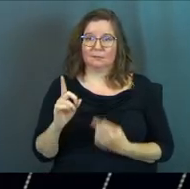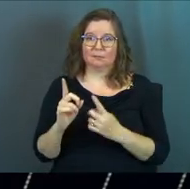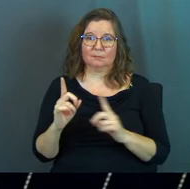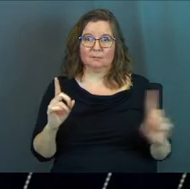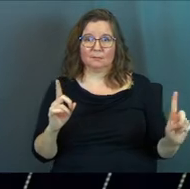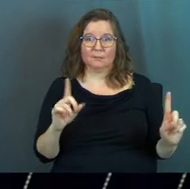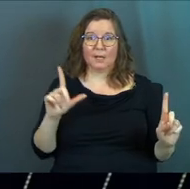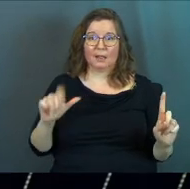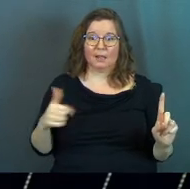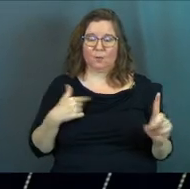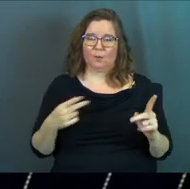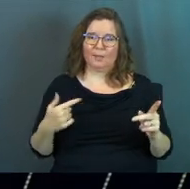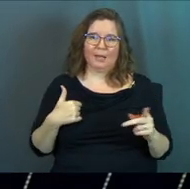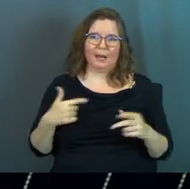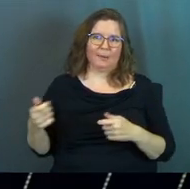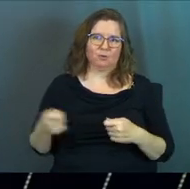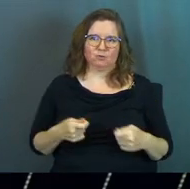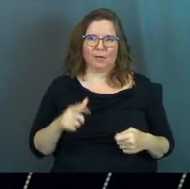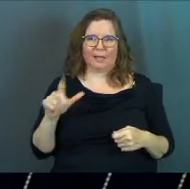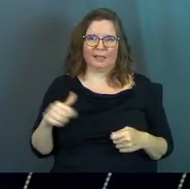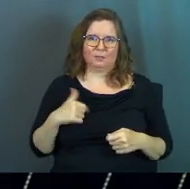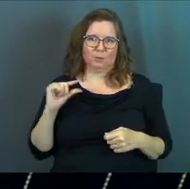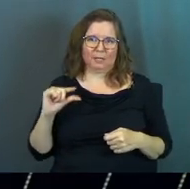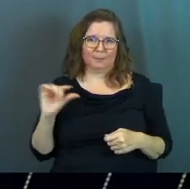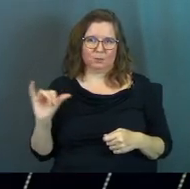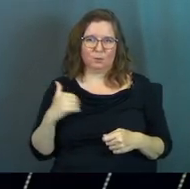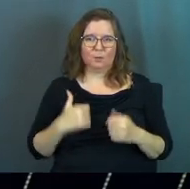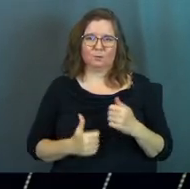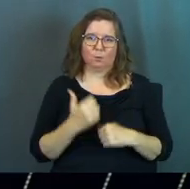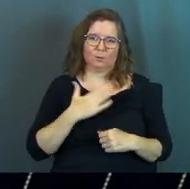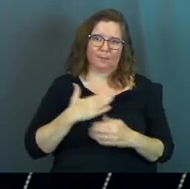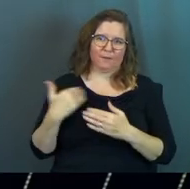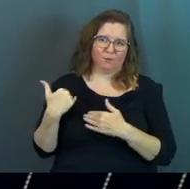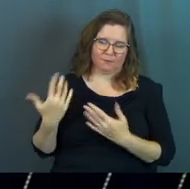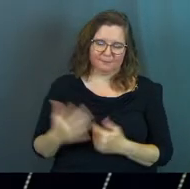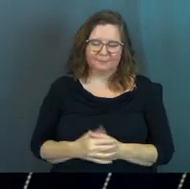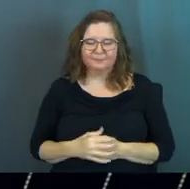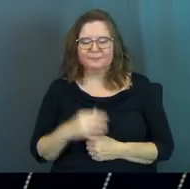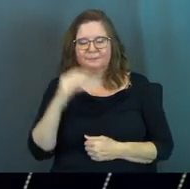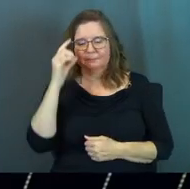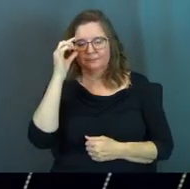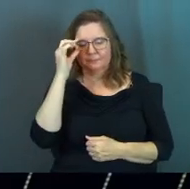And Linda and I were in this place and I'm going to drag Linda into this just a little bit. It was mostly my fault though.